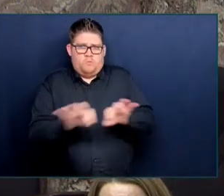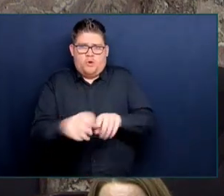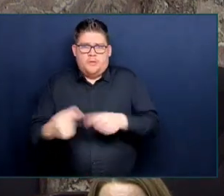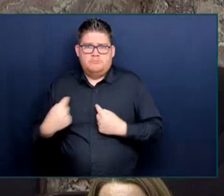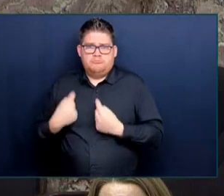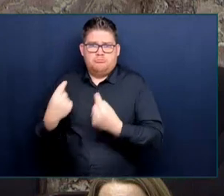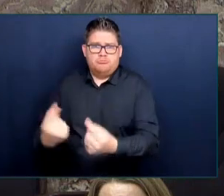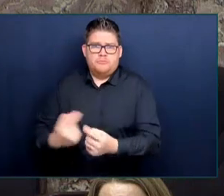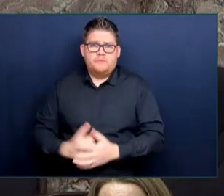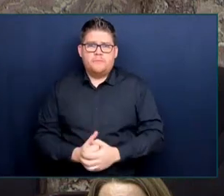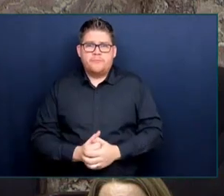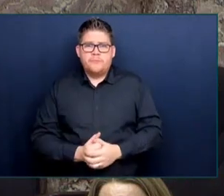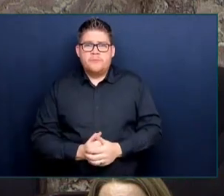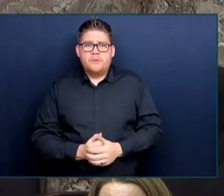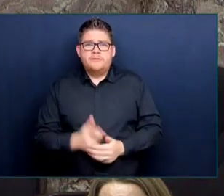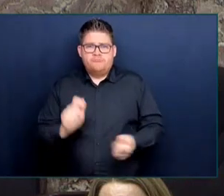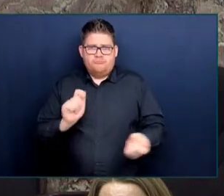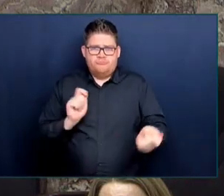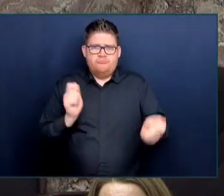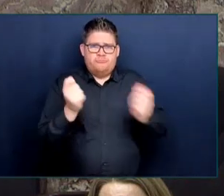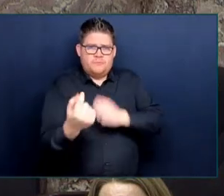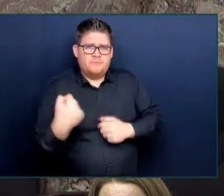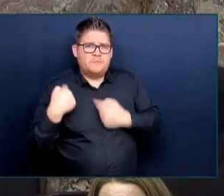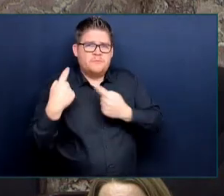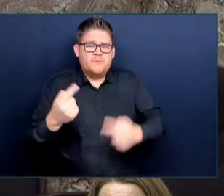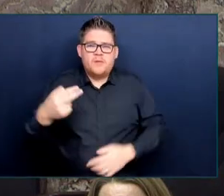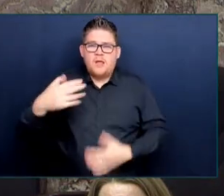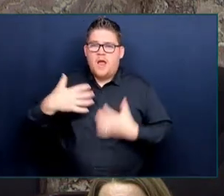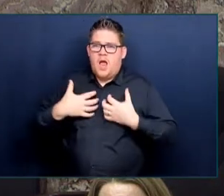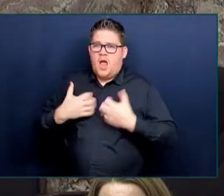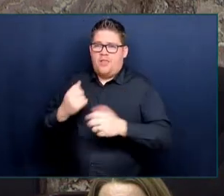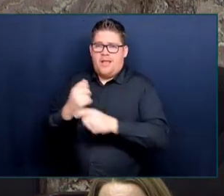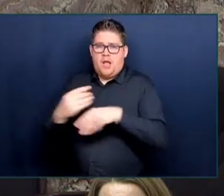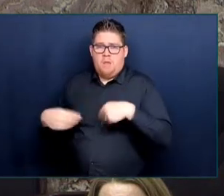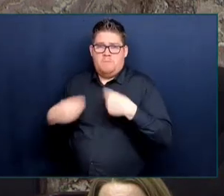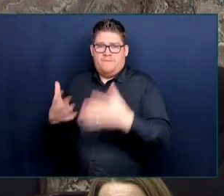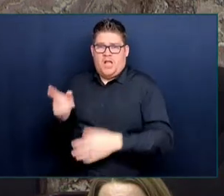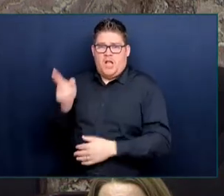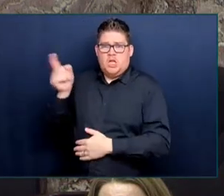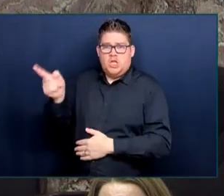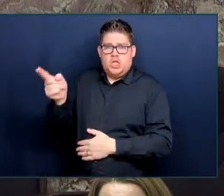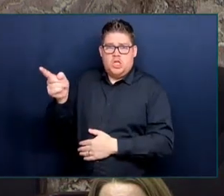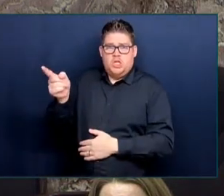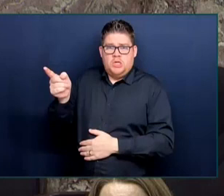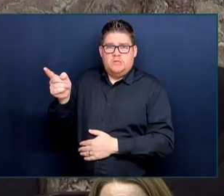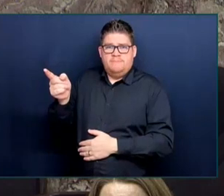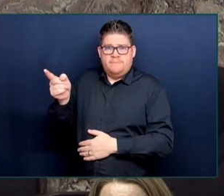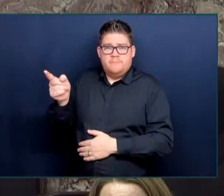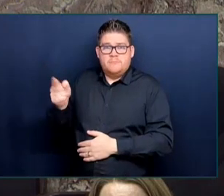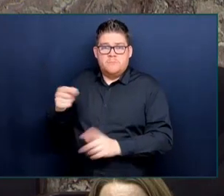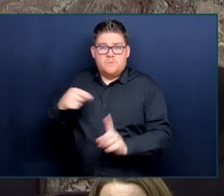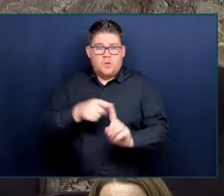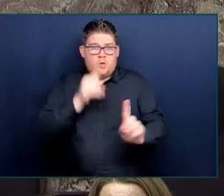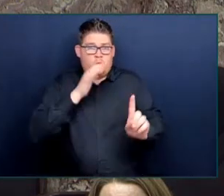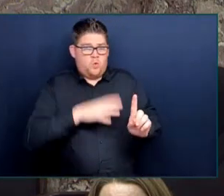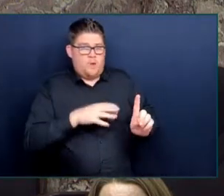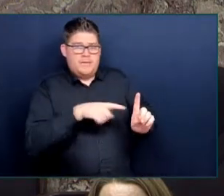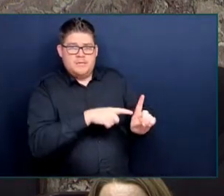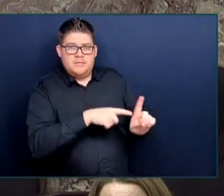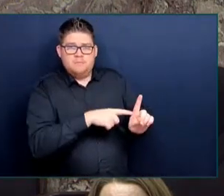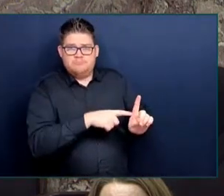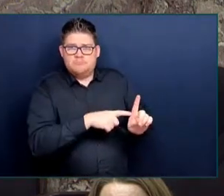care providers, in the majority of cases women, and of course for women receiving care.